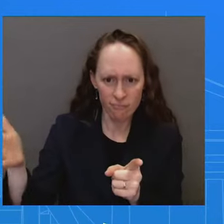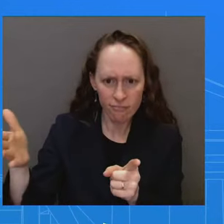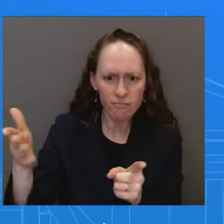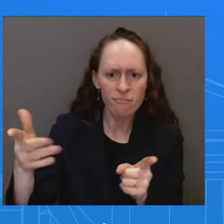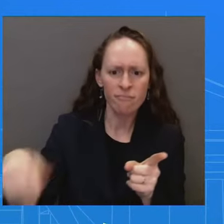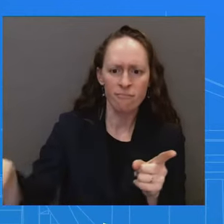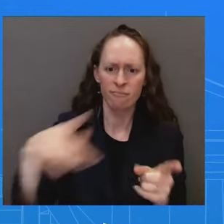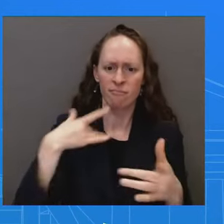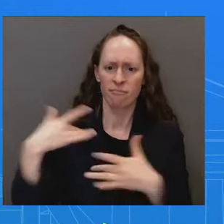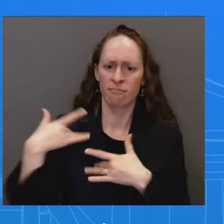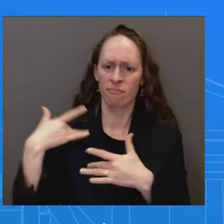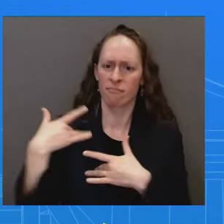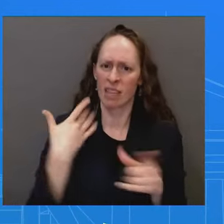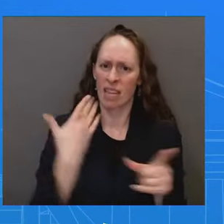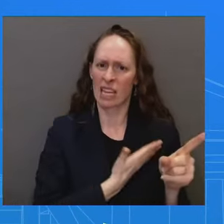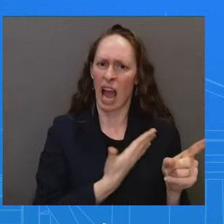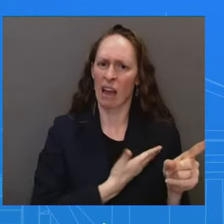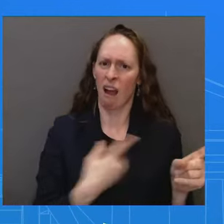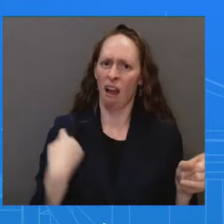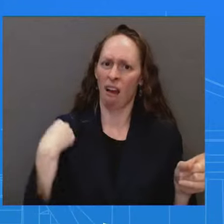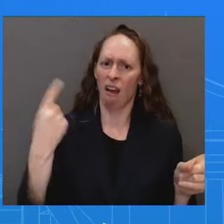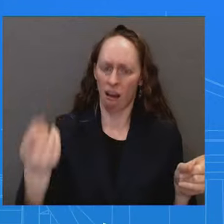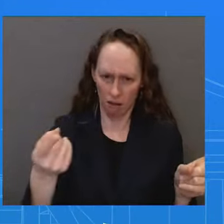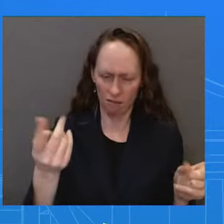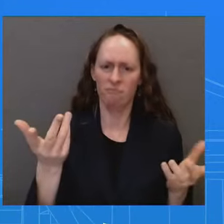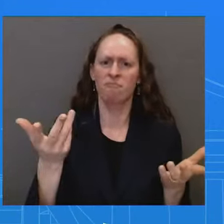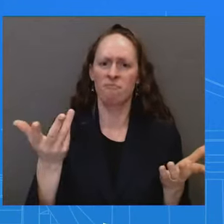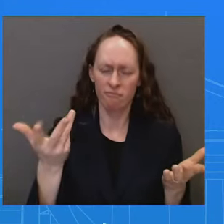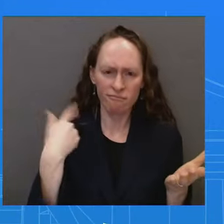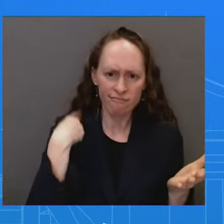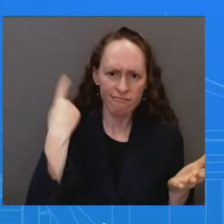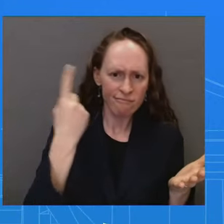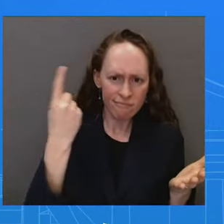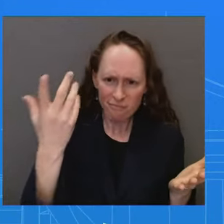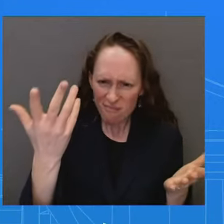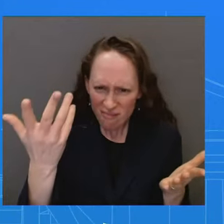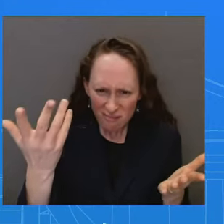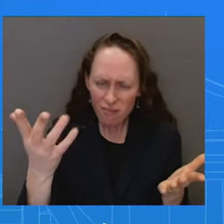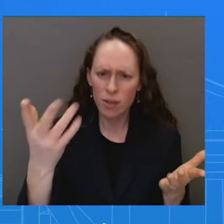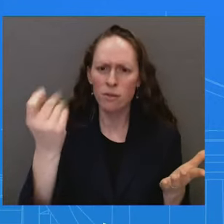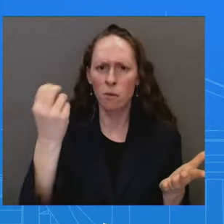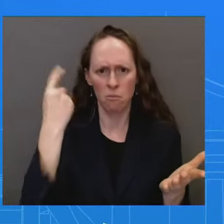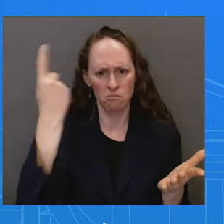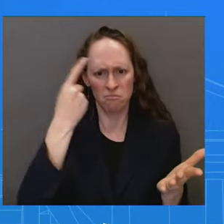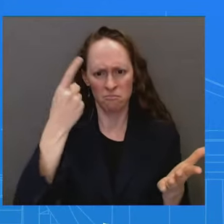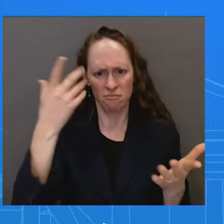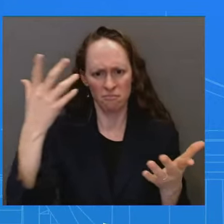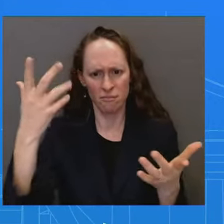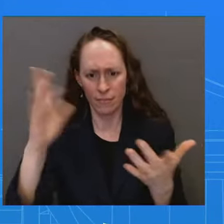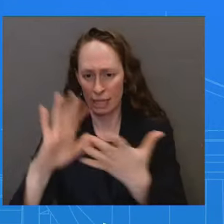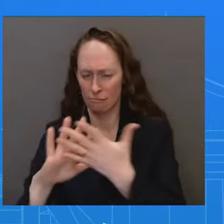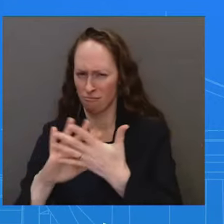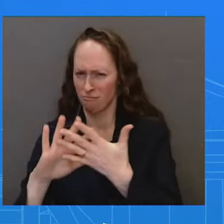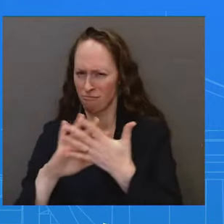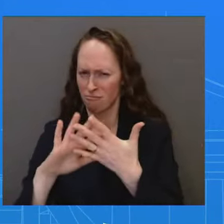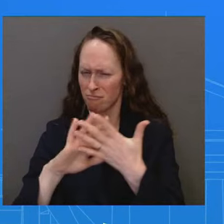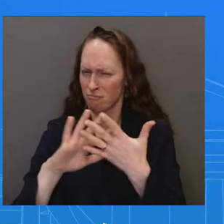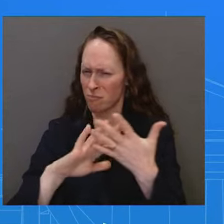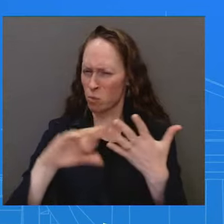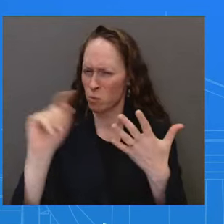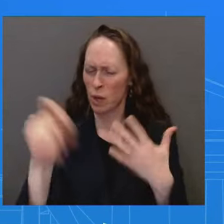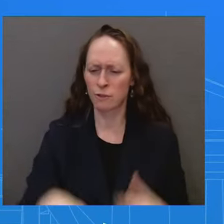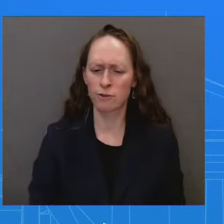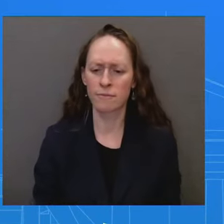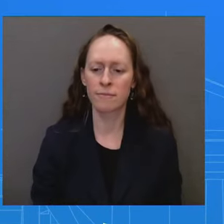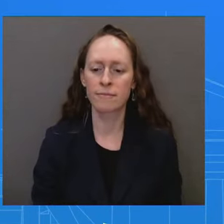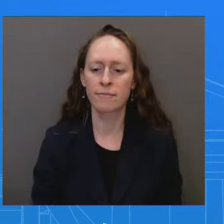when they're committing these crimes against journalists? Your question presumes that they are deliberately maliciously going out to kill journalists.